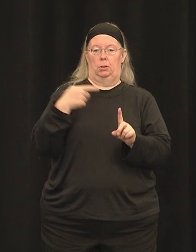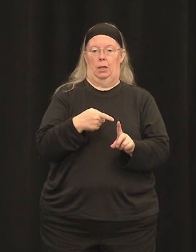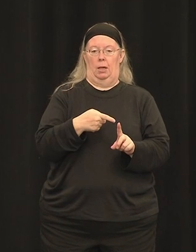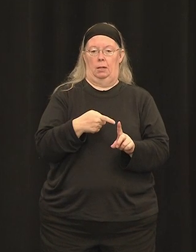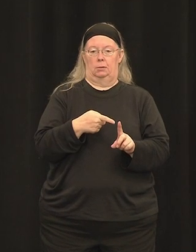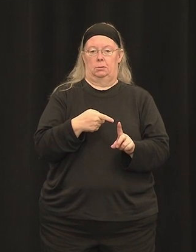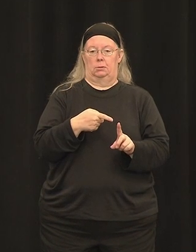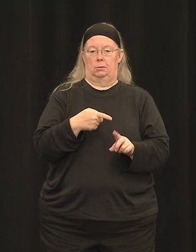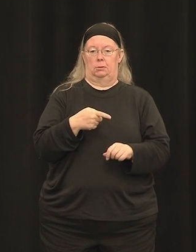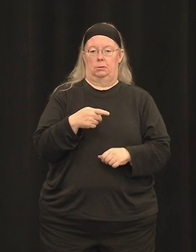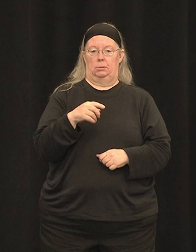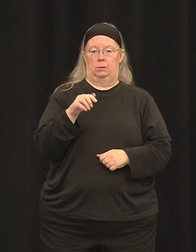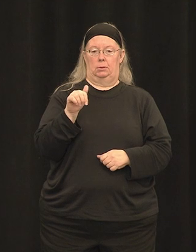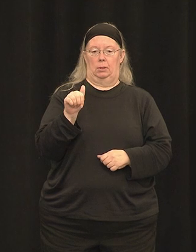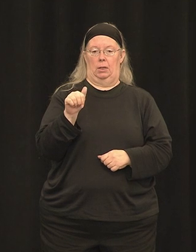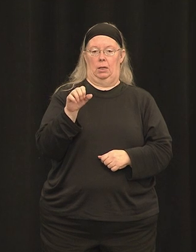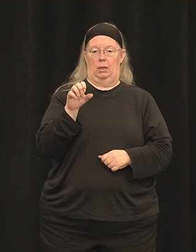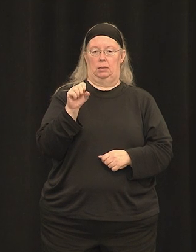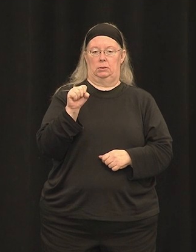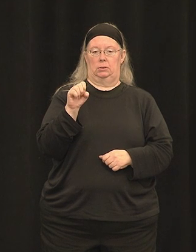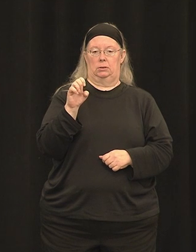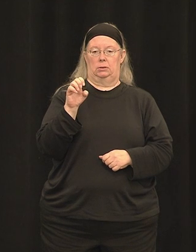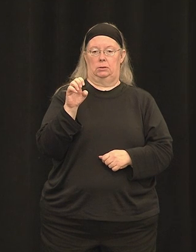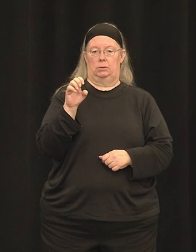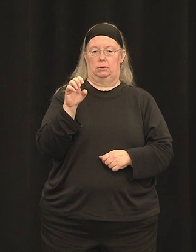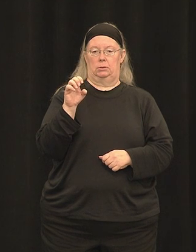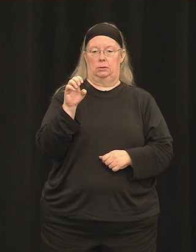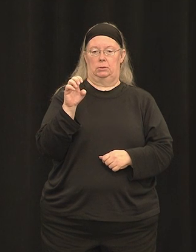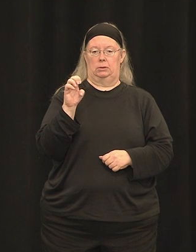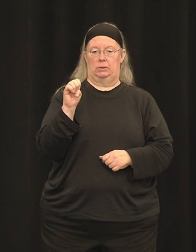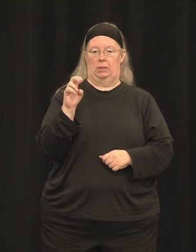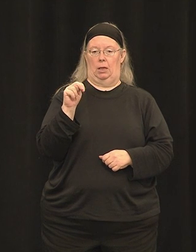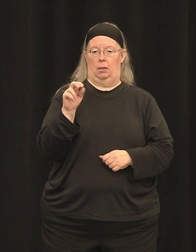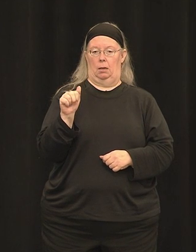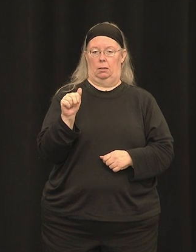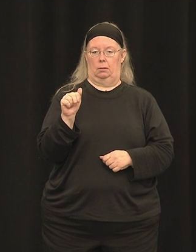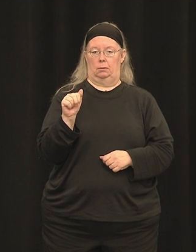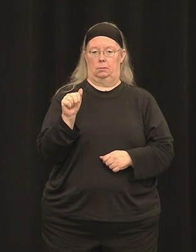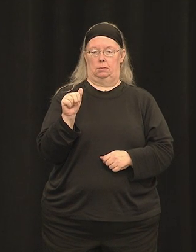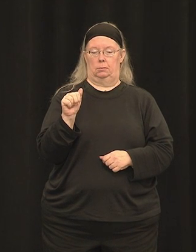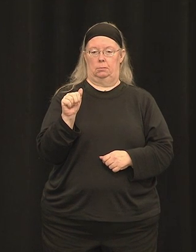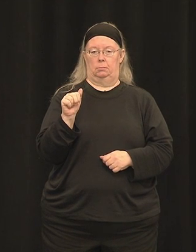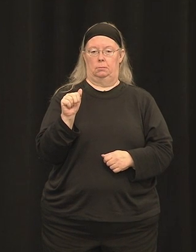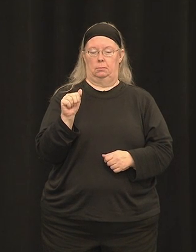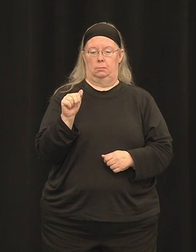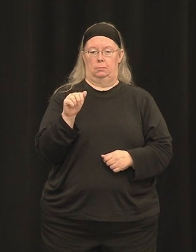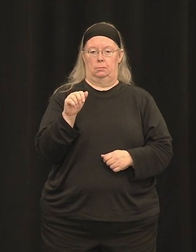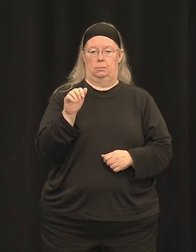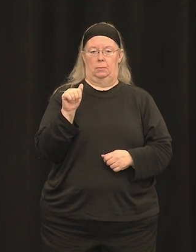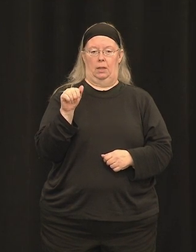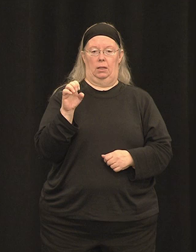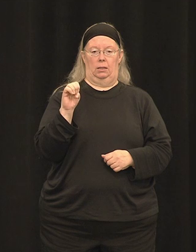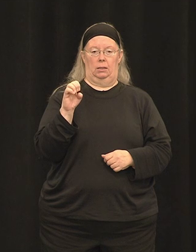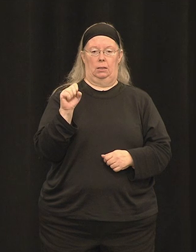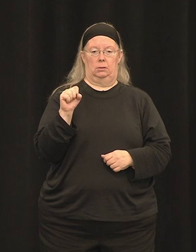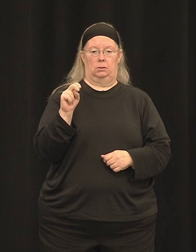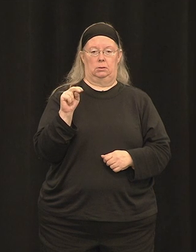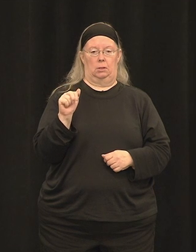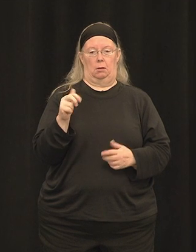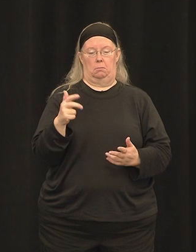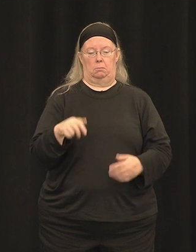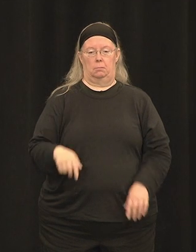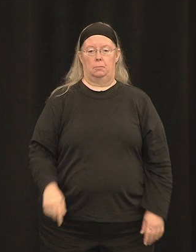based in Durham, North Carolina. Outside of her research, she is actively involved